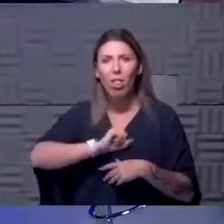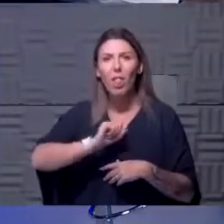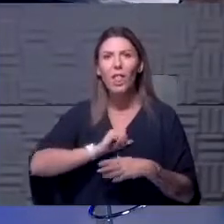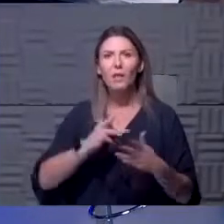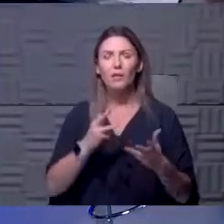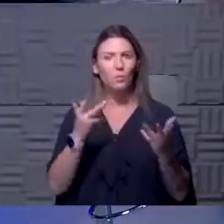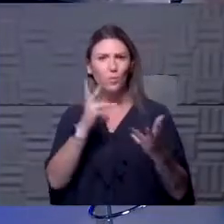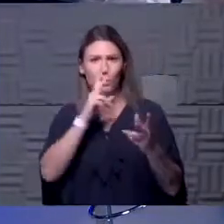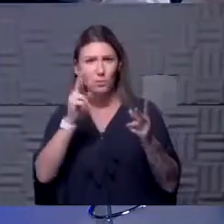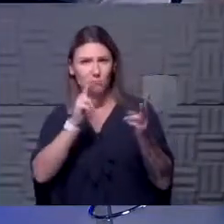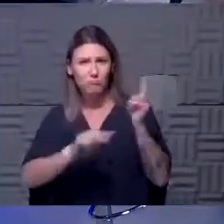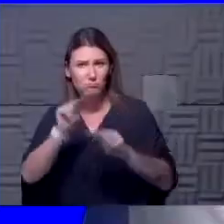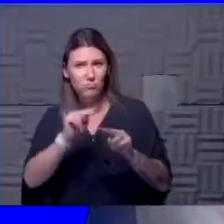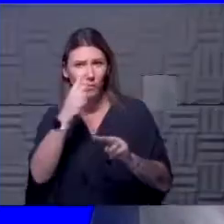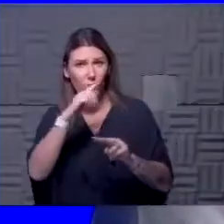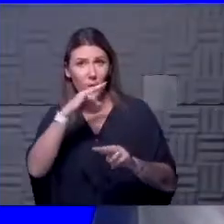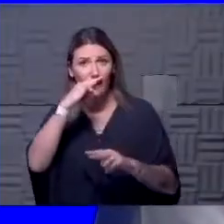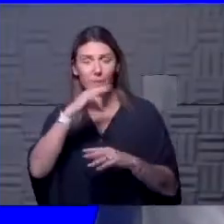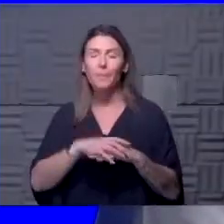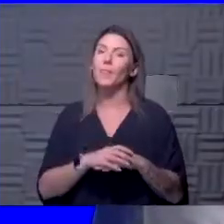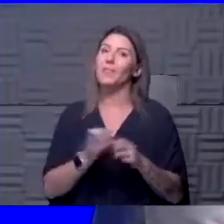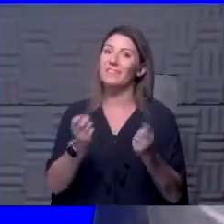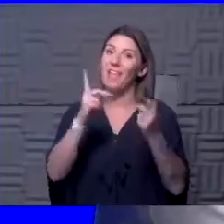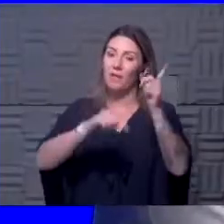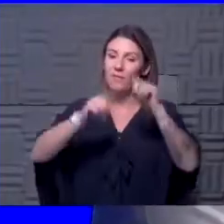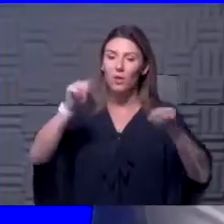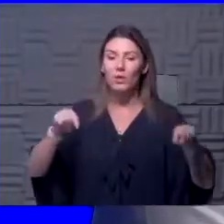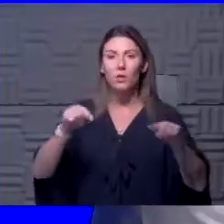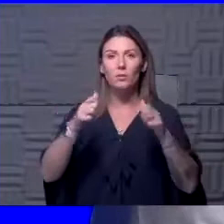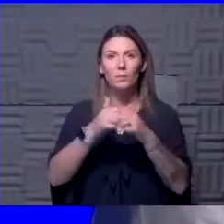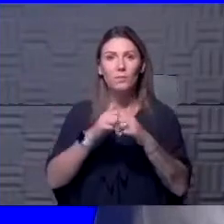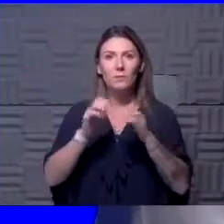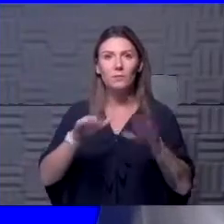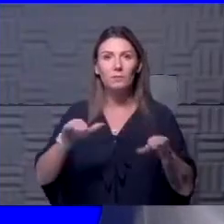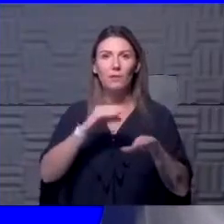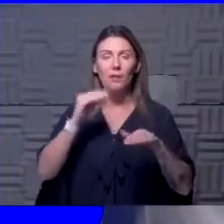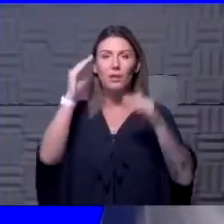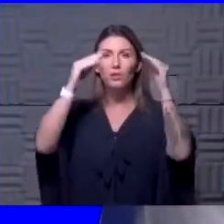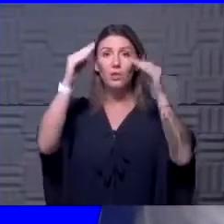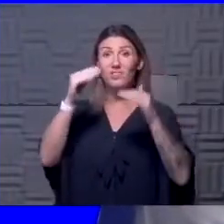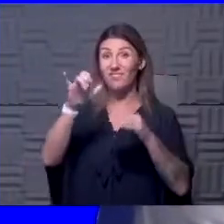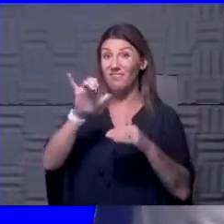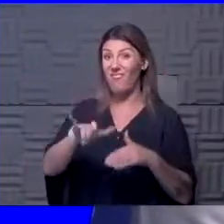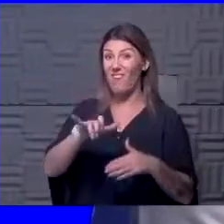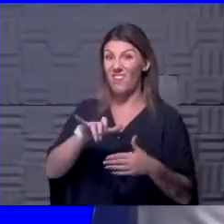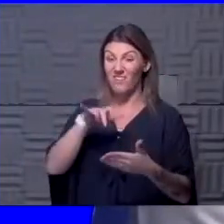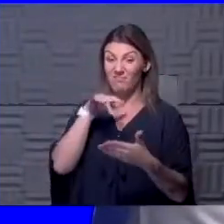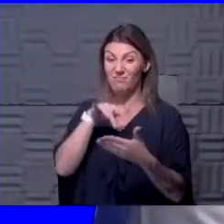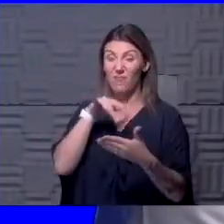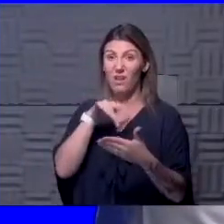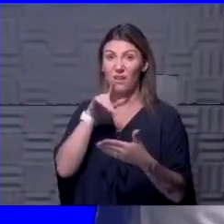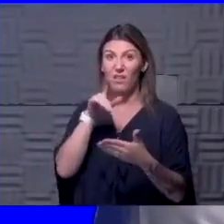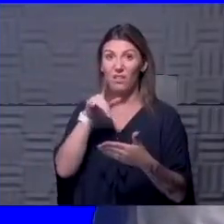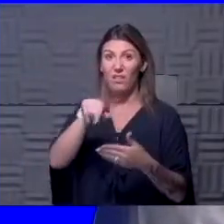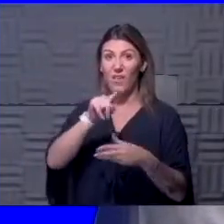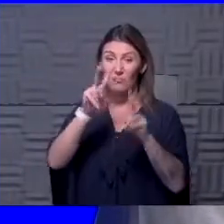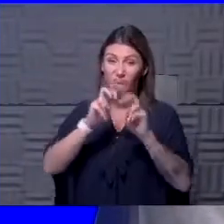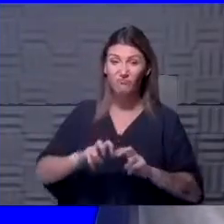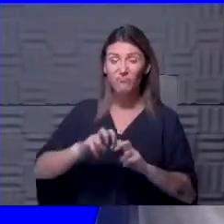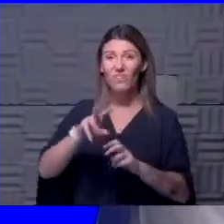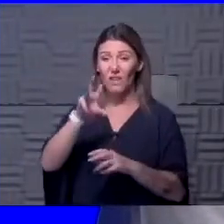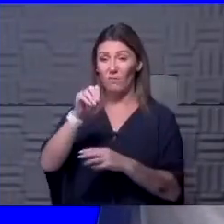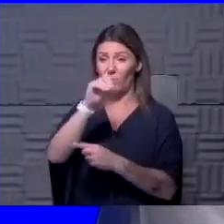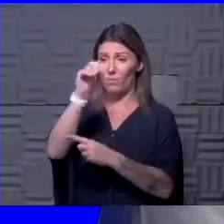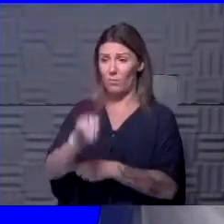I think what we've seen is there's just a lot of variation in adults. That study that you had mentioned earlier, they looked only 50% of those